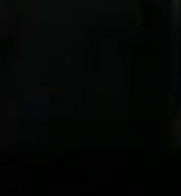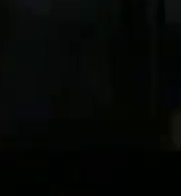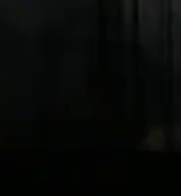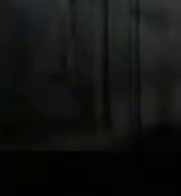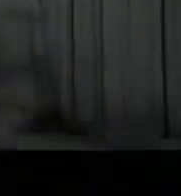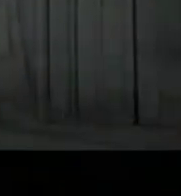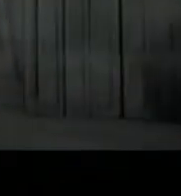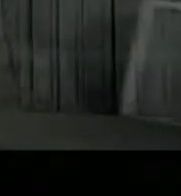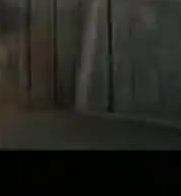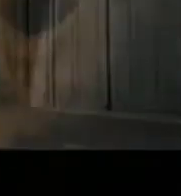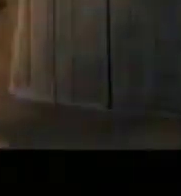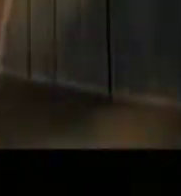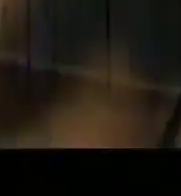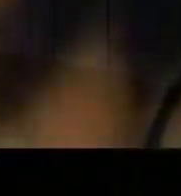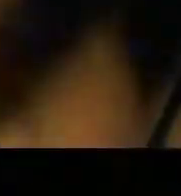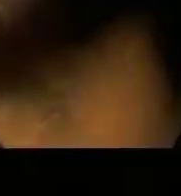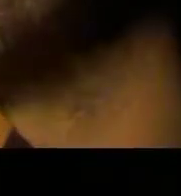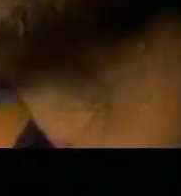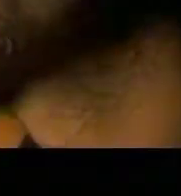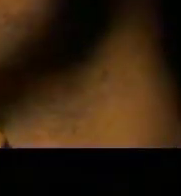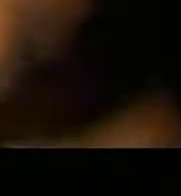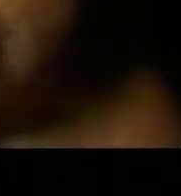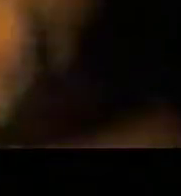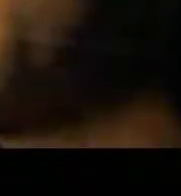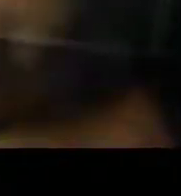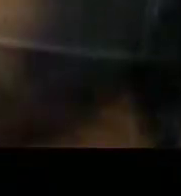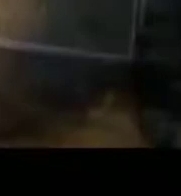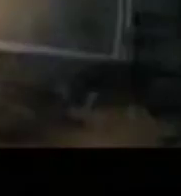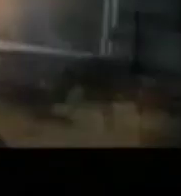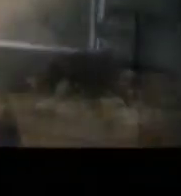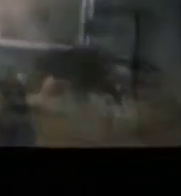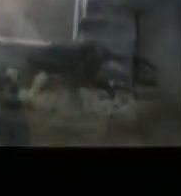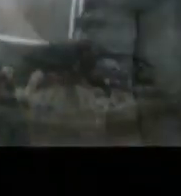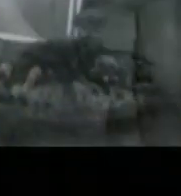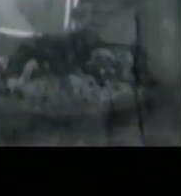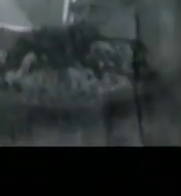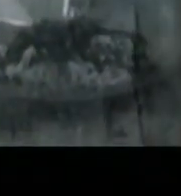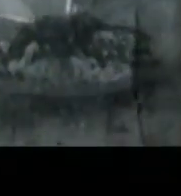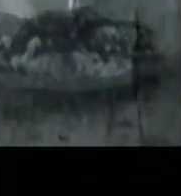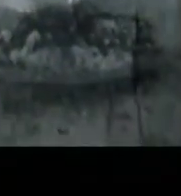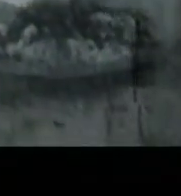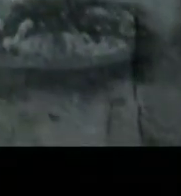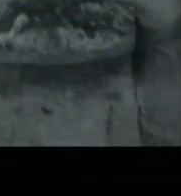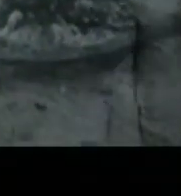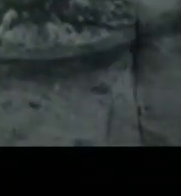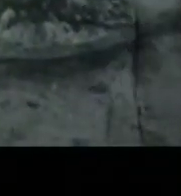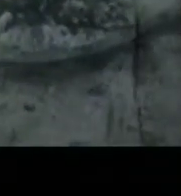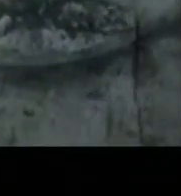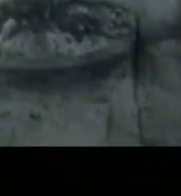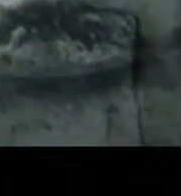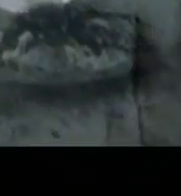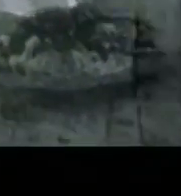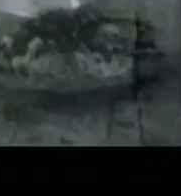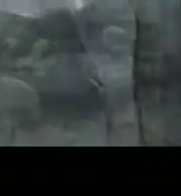awake All the words And truth That were spoken That the wind Has